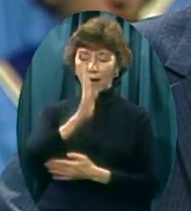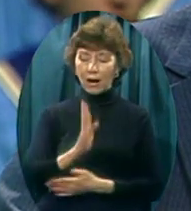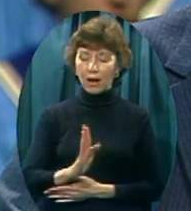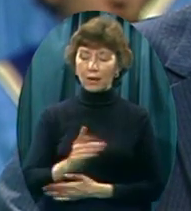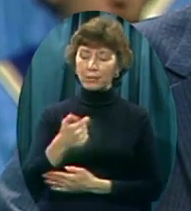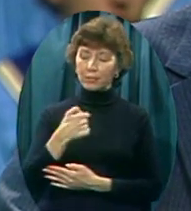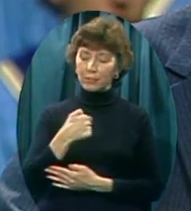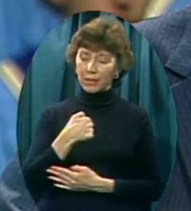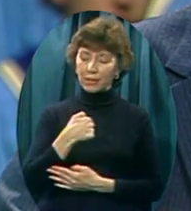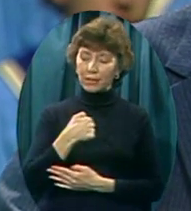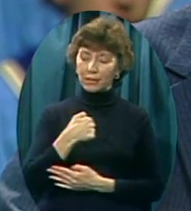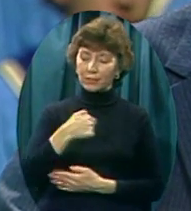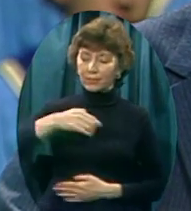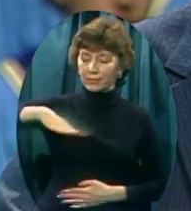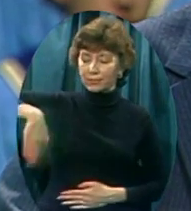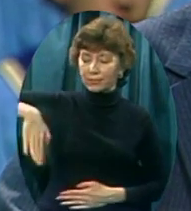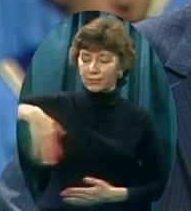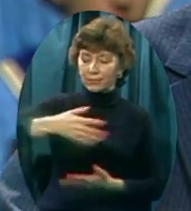And I deserve hell